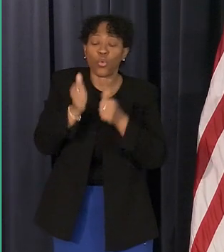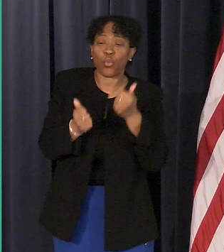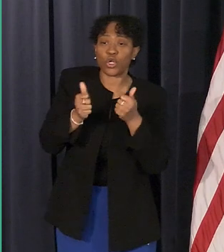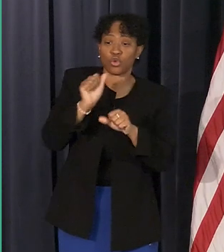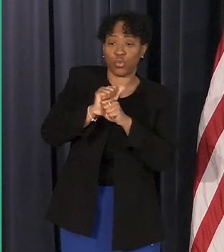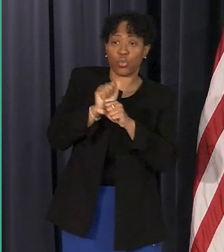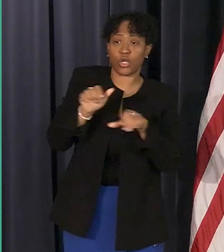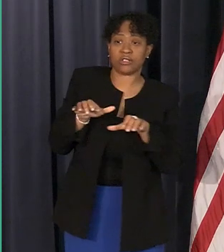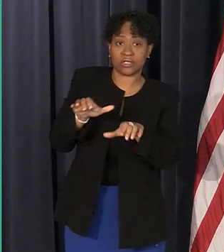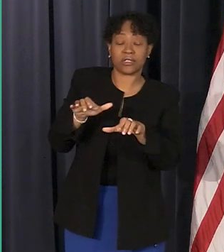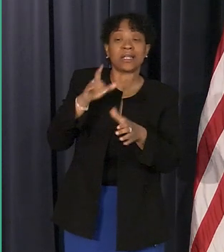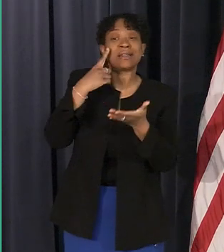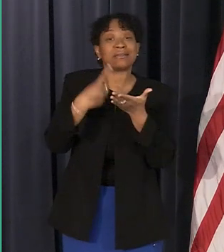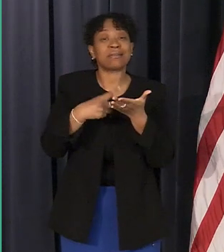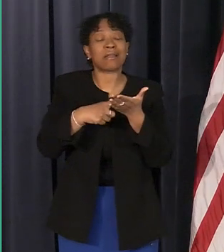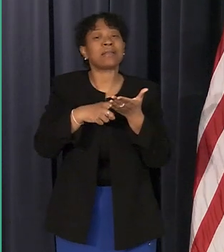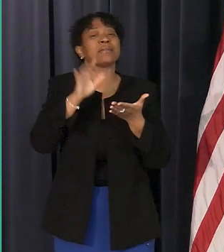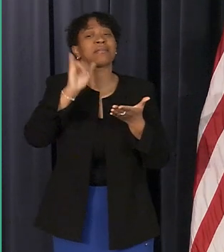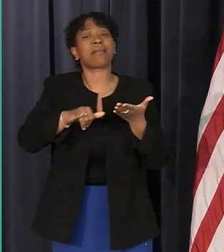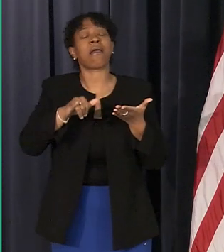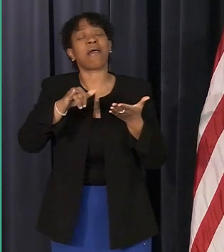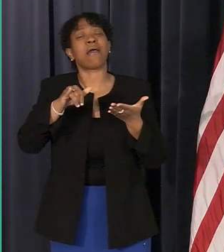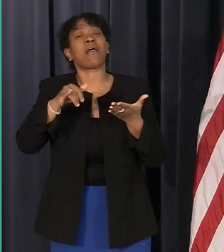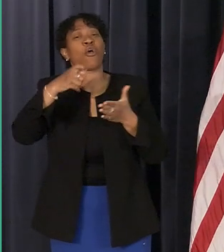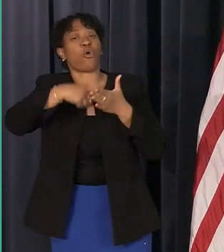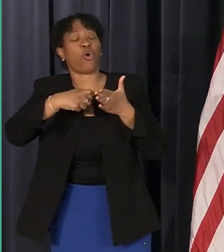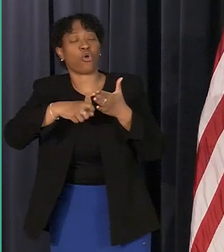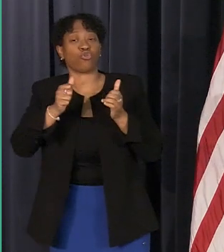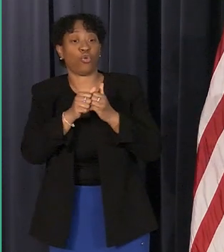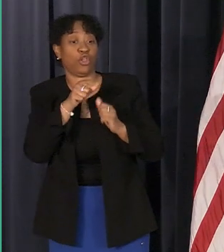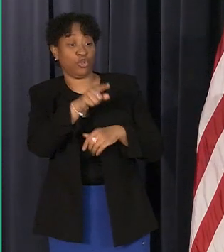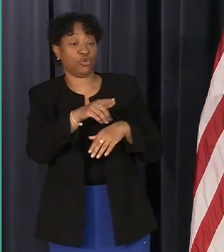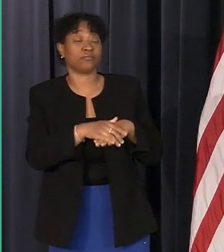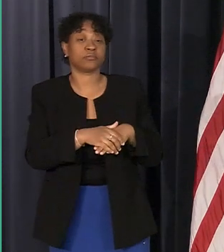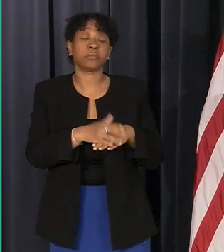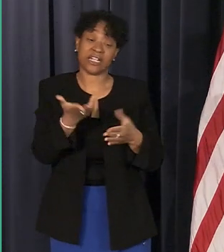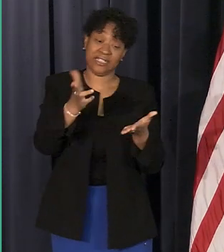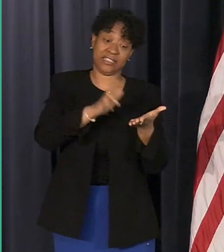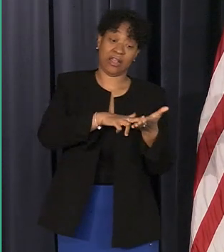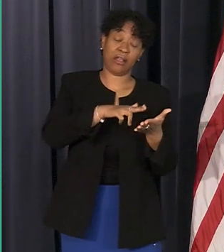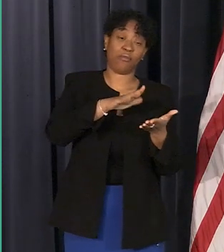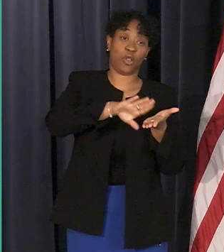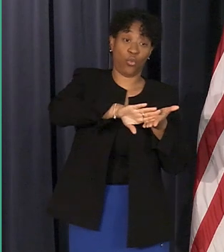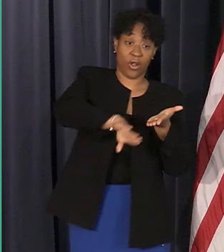discuss the estimate with you sign the waiver before the work begins